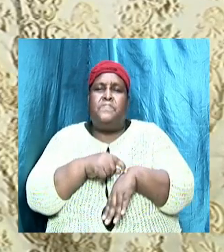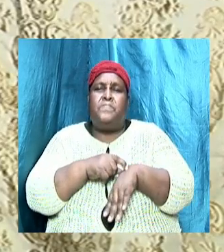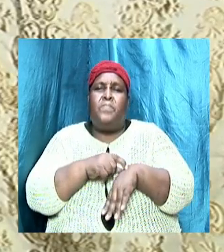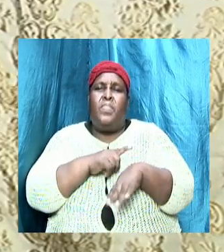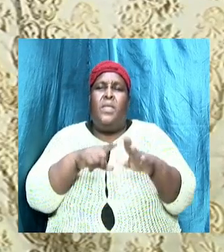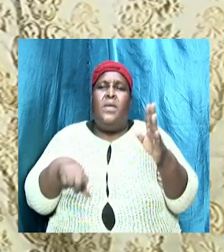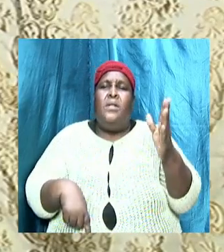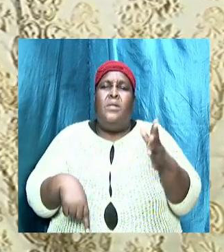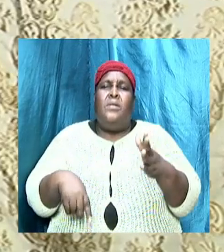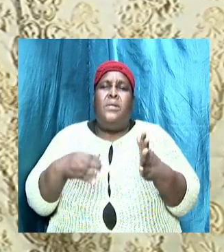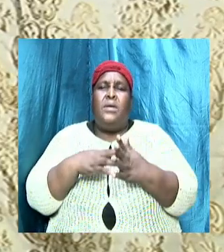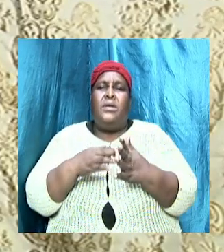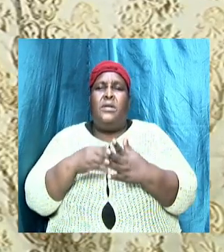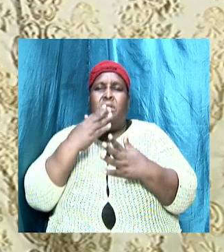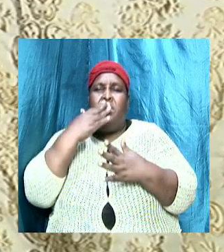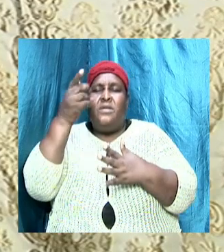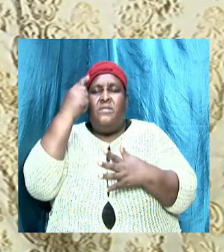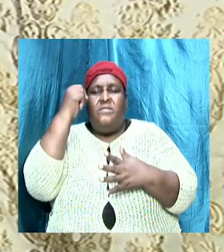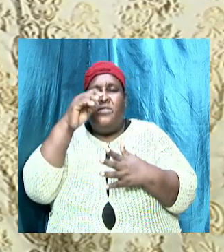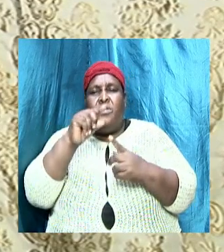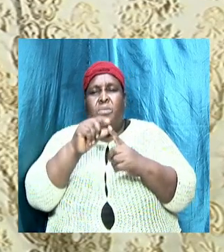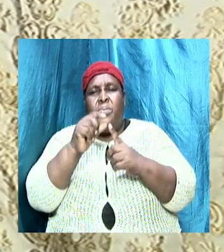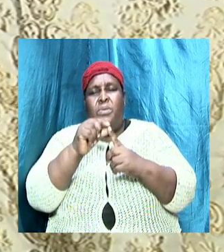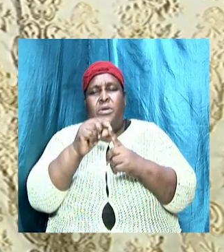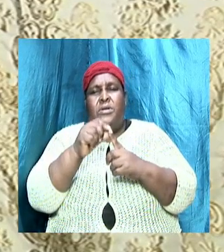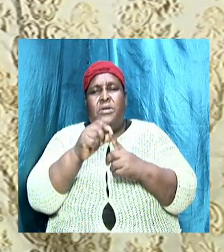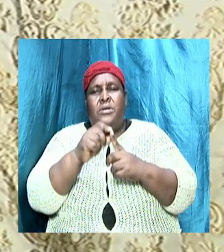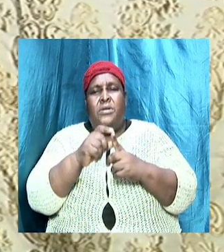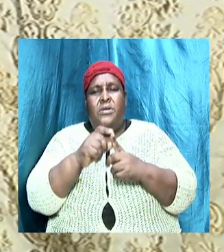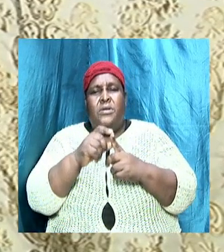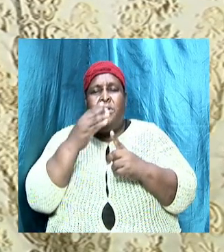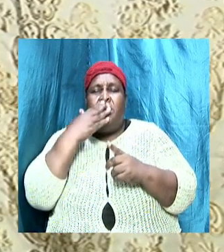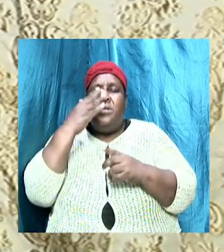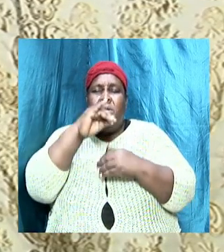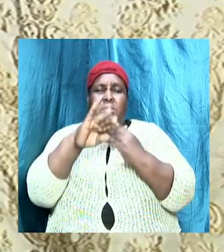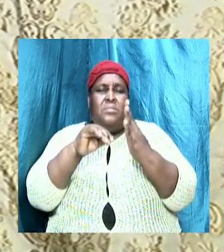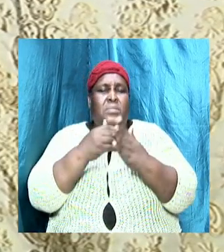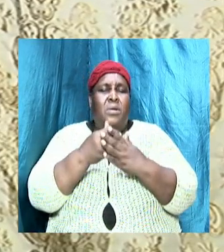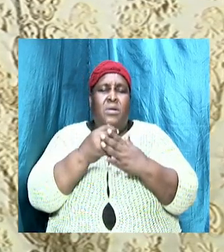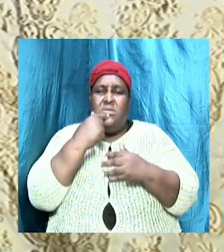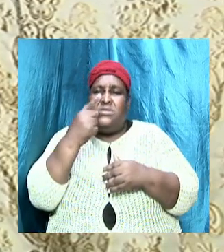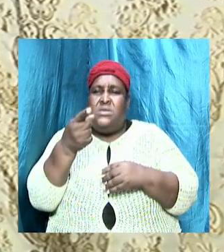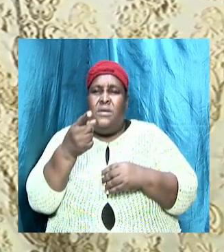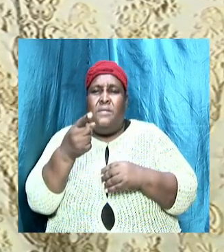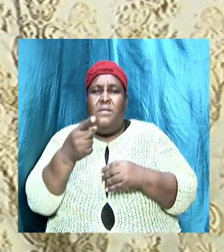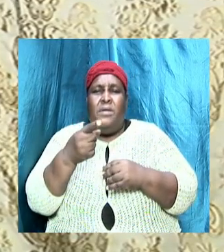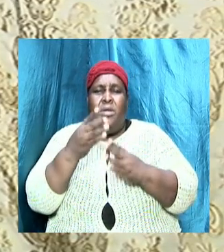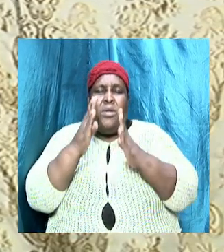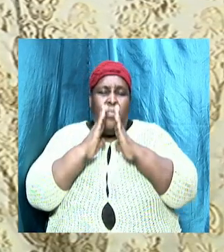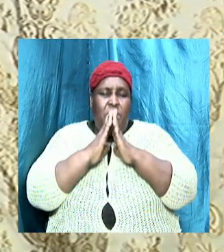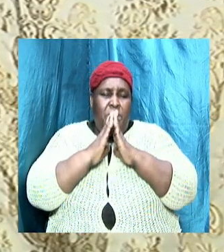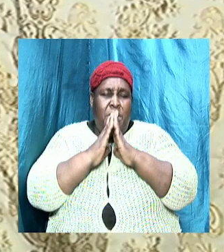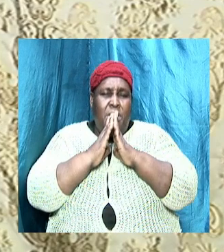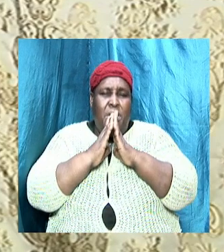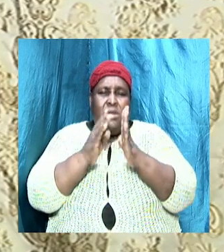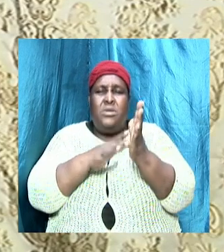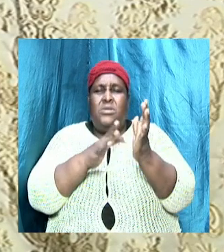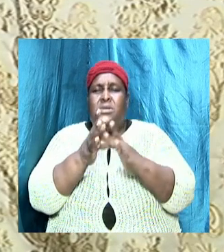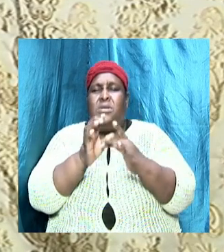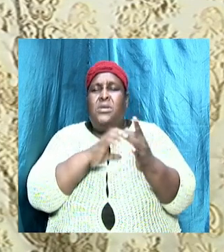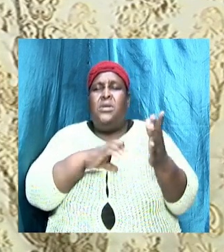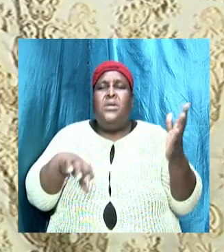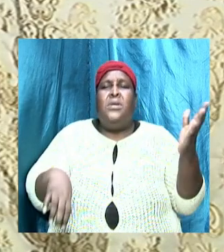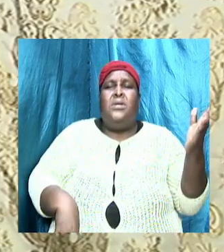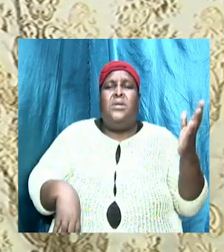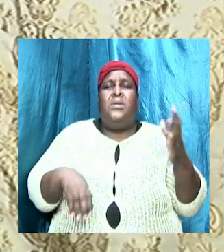Lord again we thank you for your word we thank you God for all that was said we pray Jesus Christ